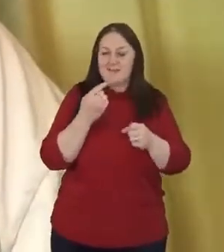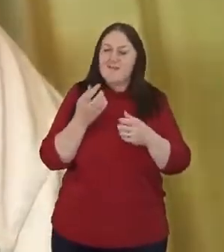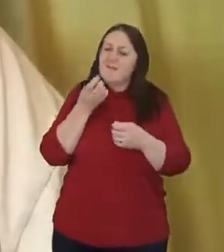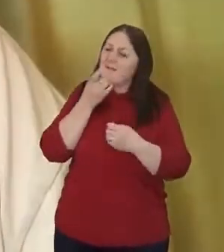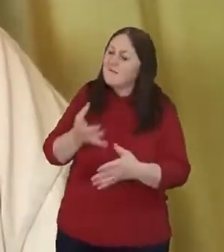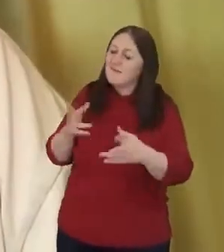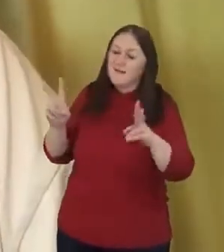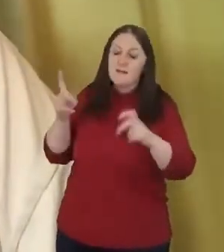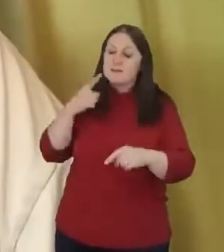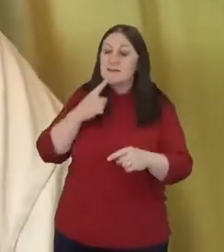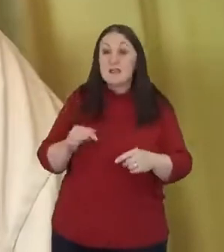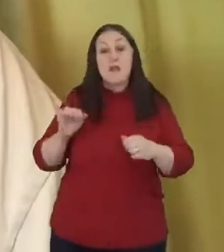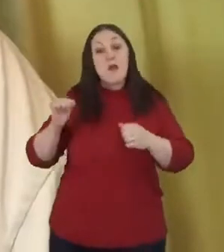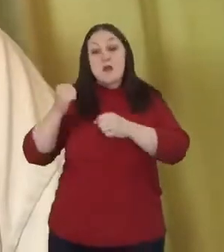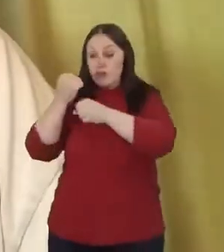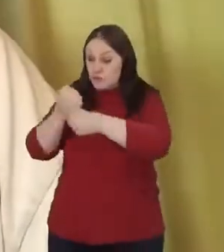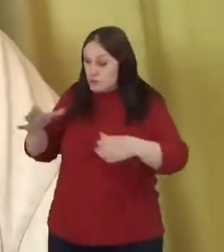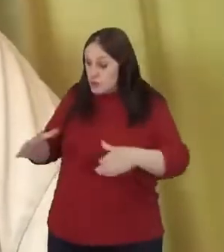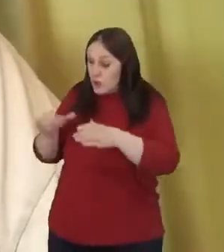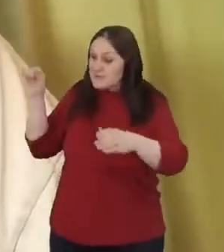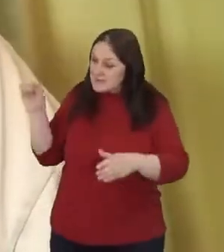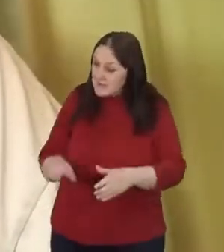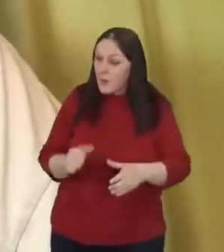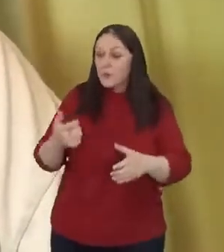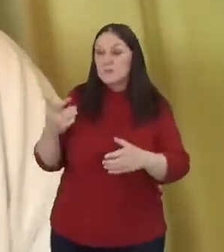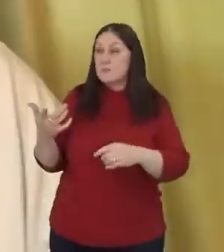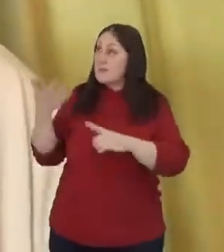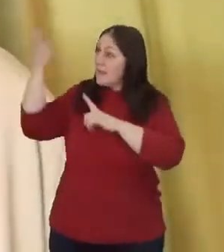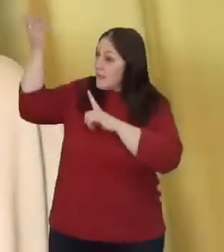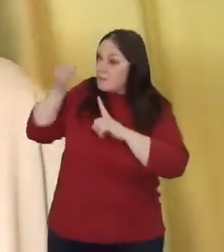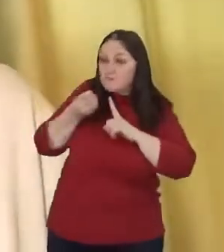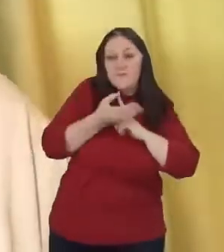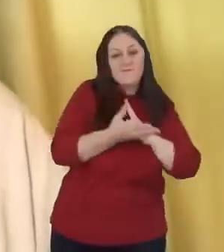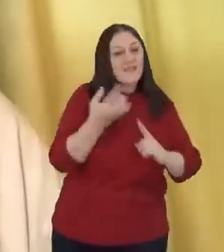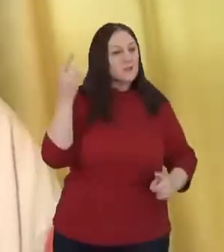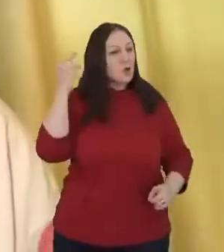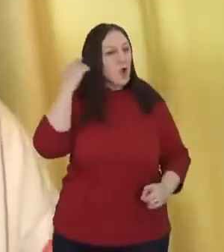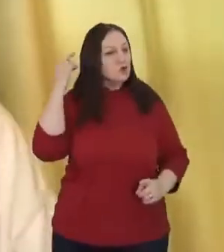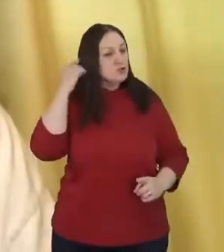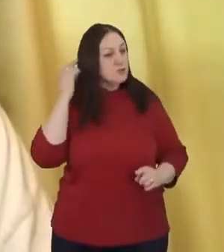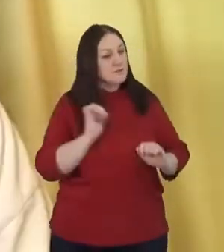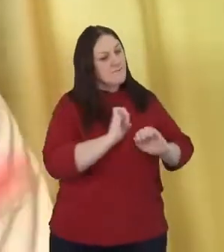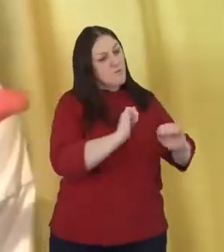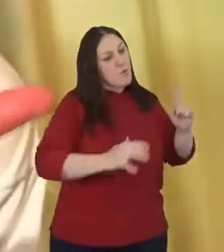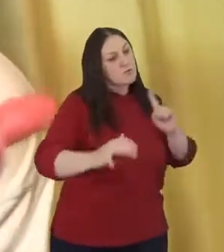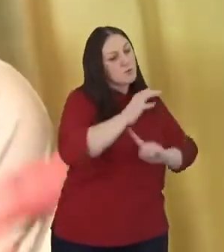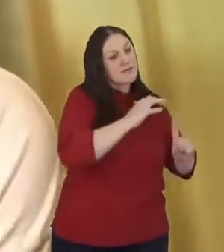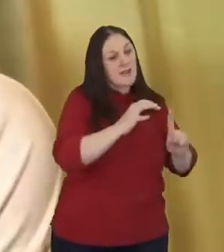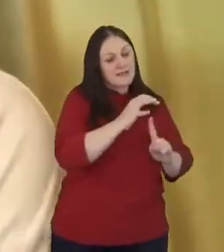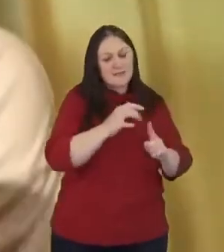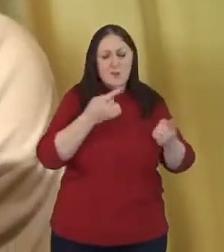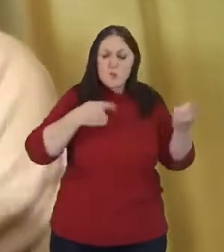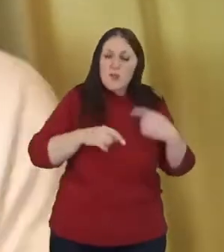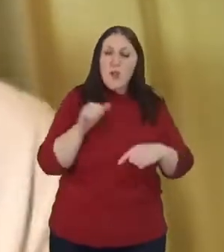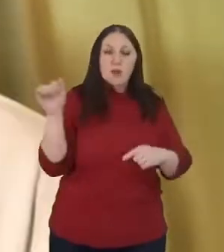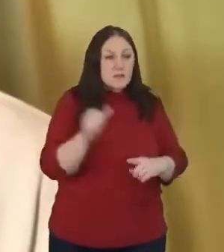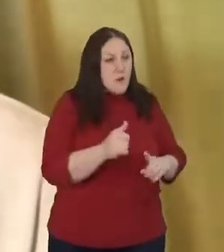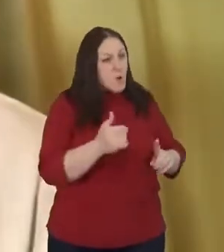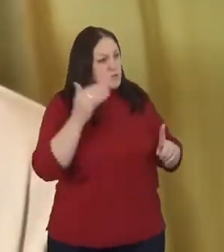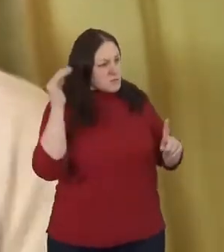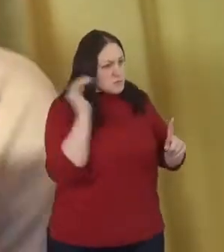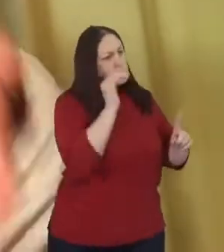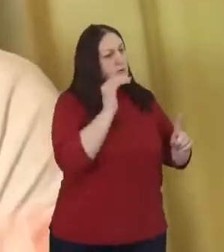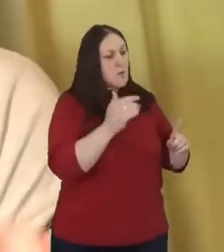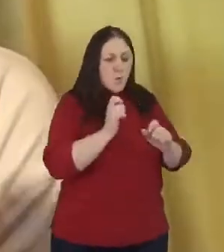conscience of our society, that the church is meant to be the conscience to wake people